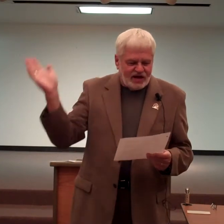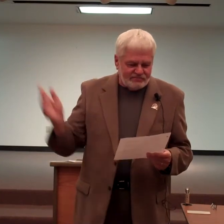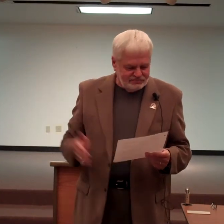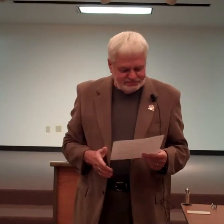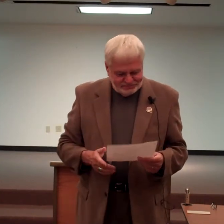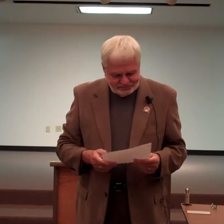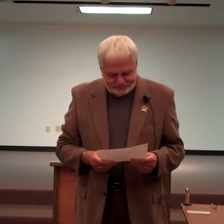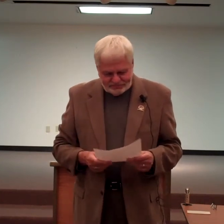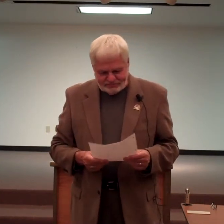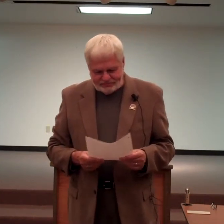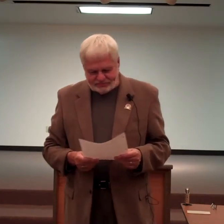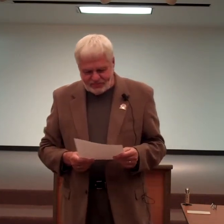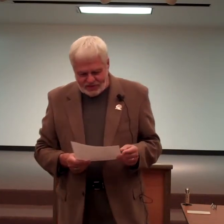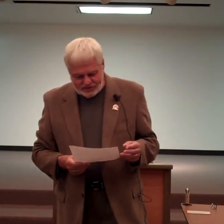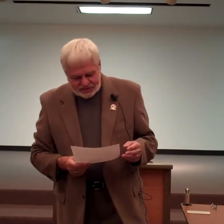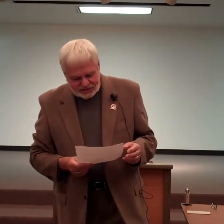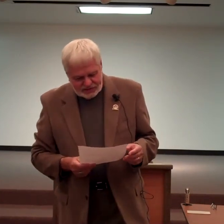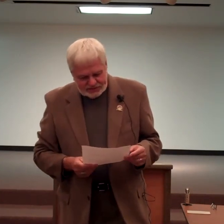She said, that's enough.